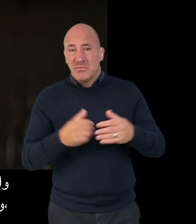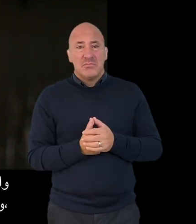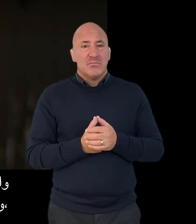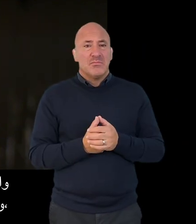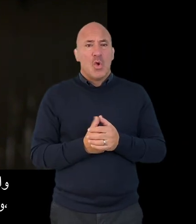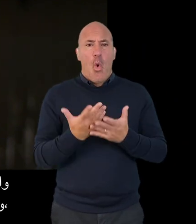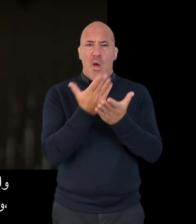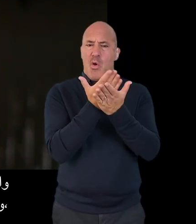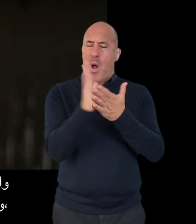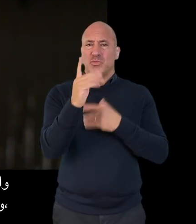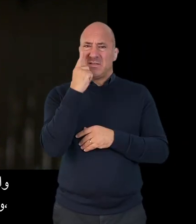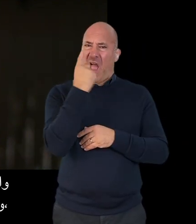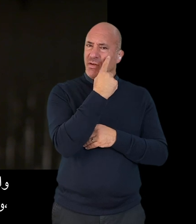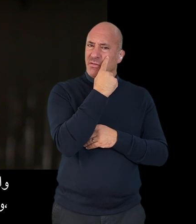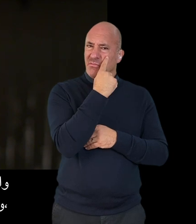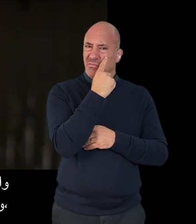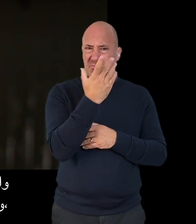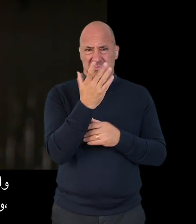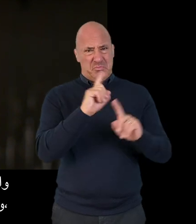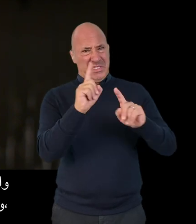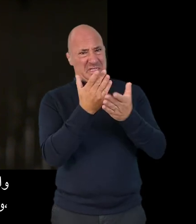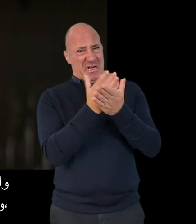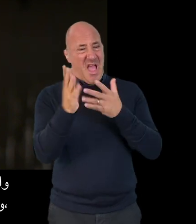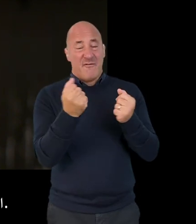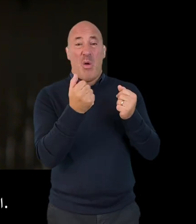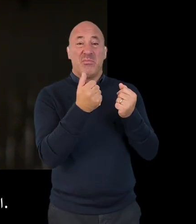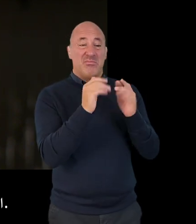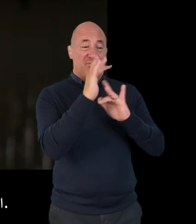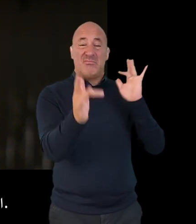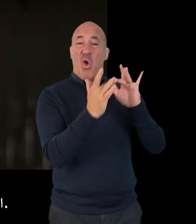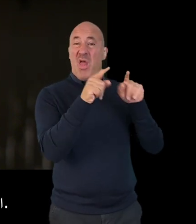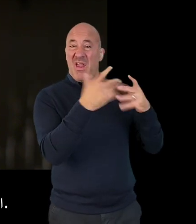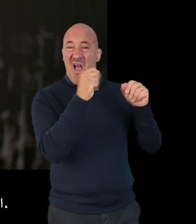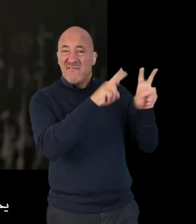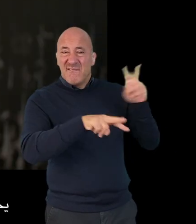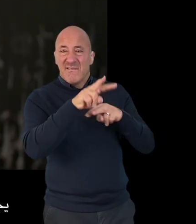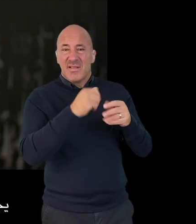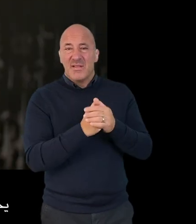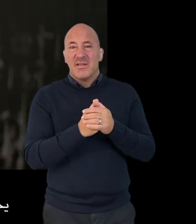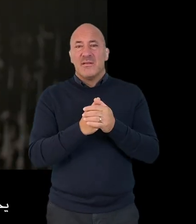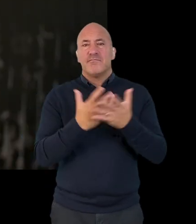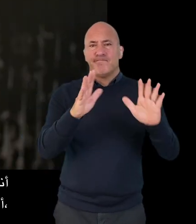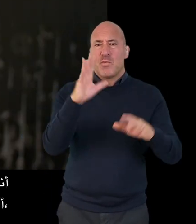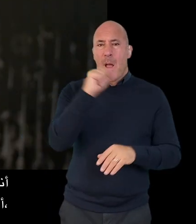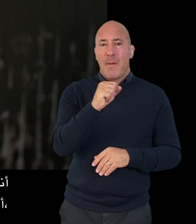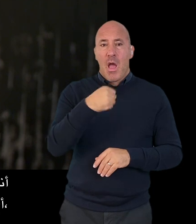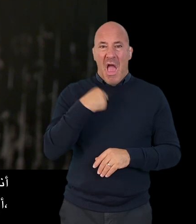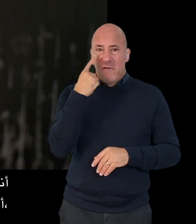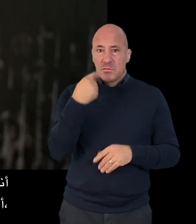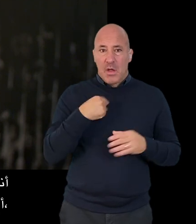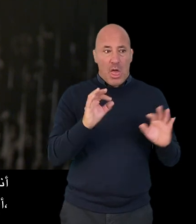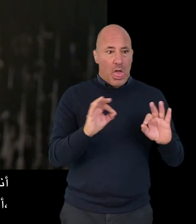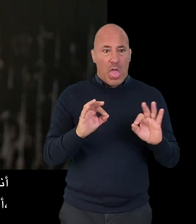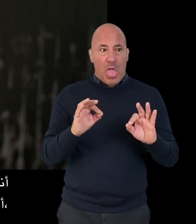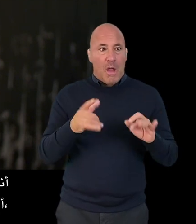independent experts and objective evidence which is available on the public domain. You need to remember that if you do not have